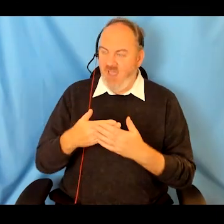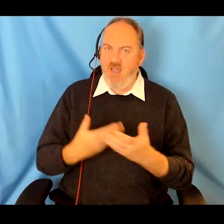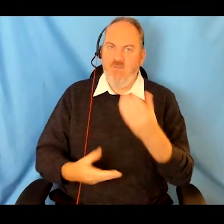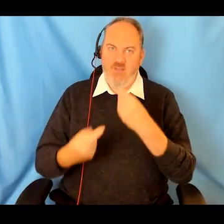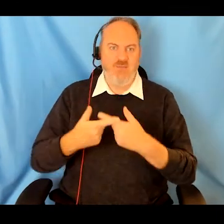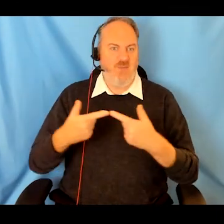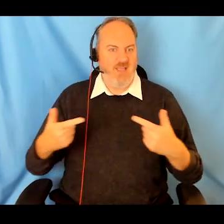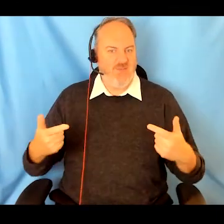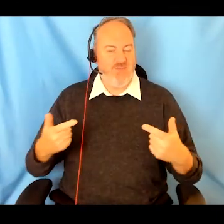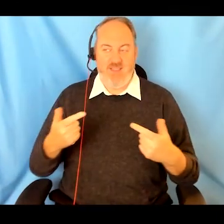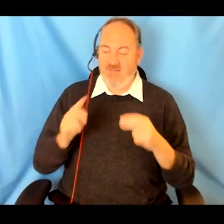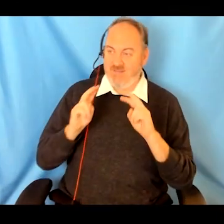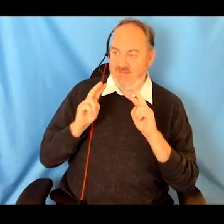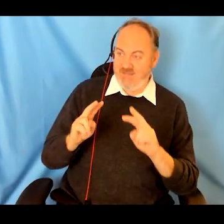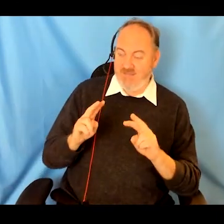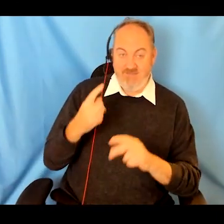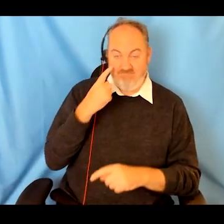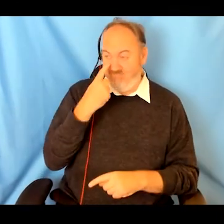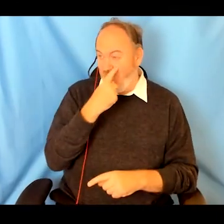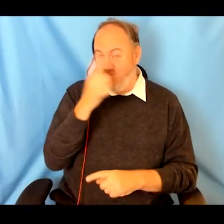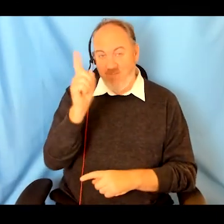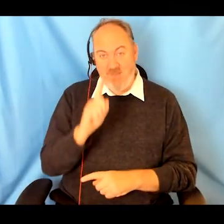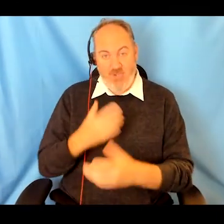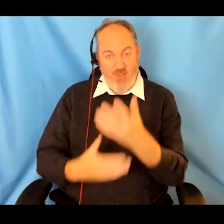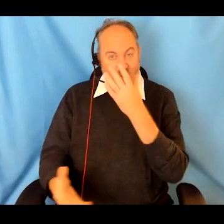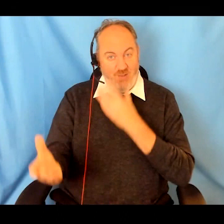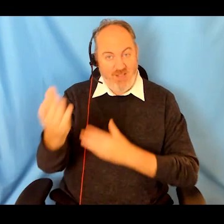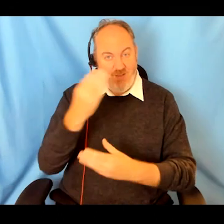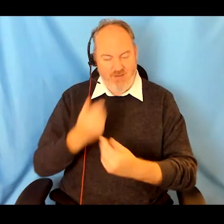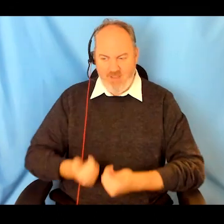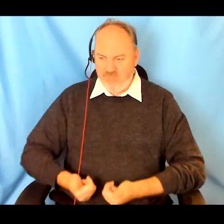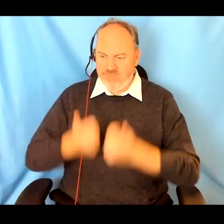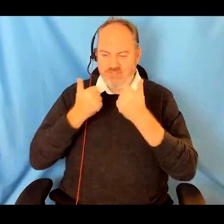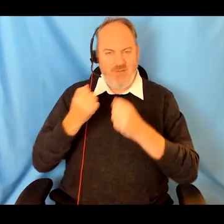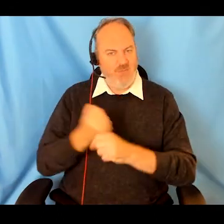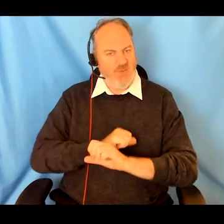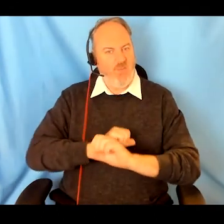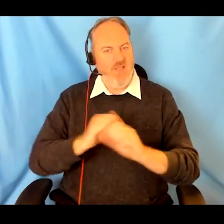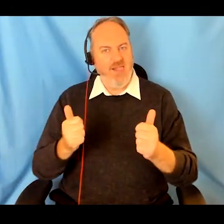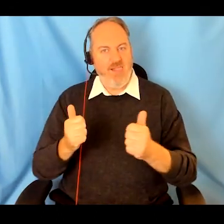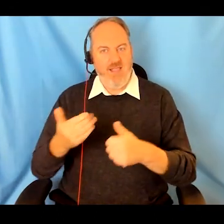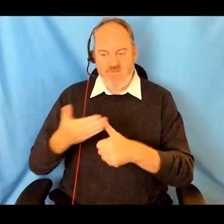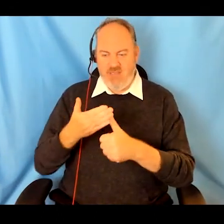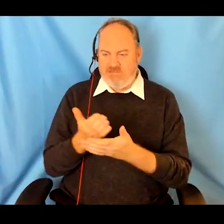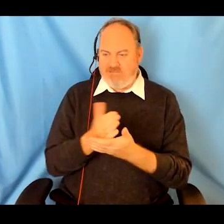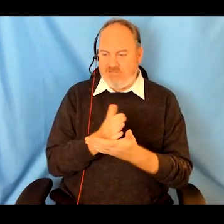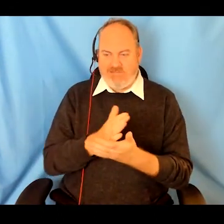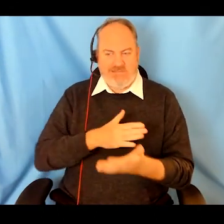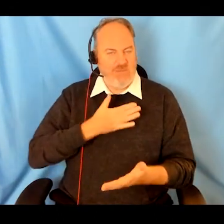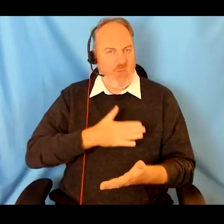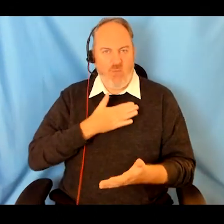has so far been very rewarding. I have seen people gaining confidence with the use of technology. They start with